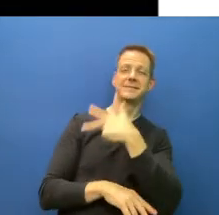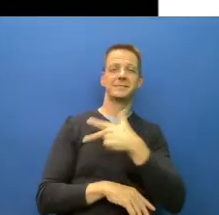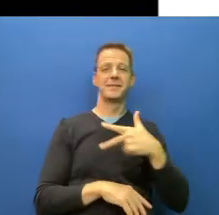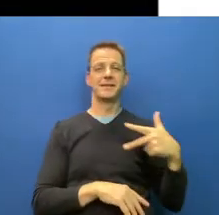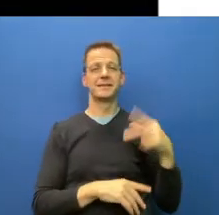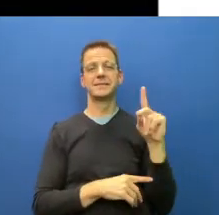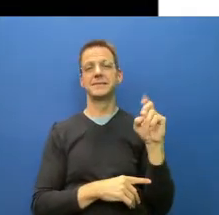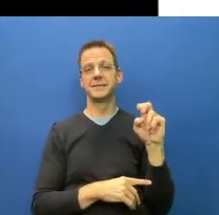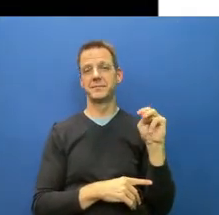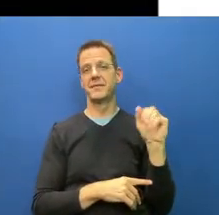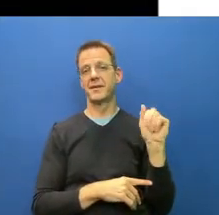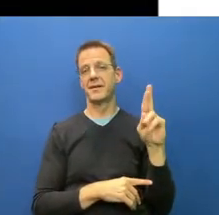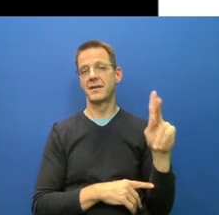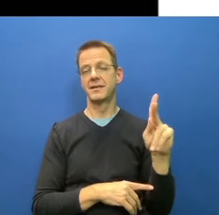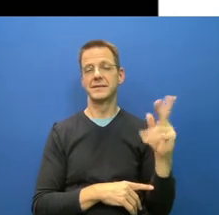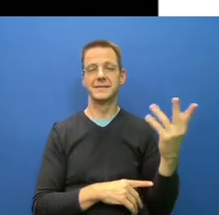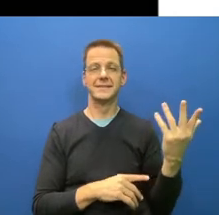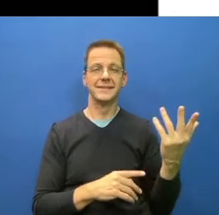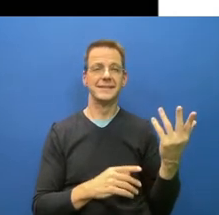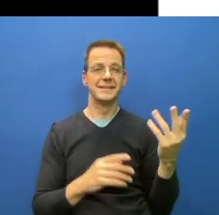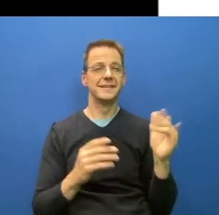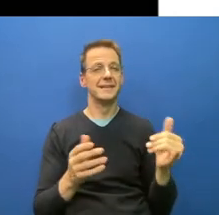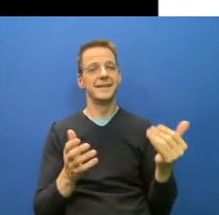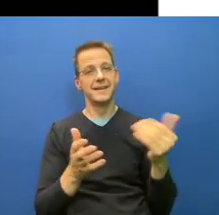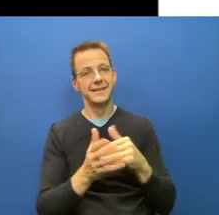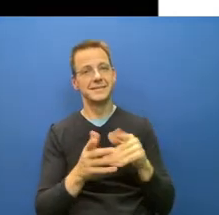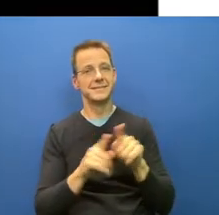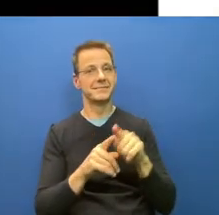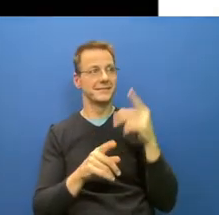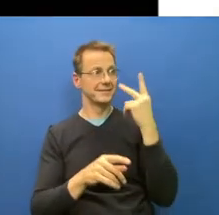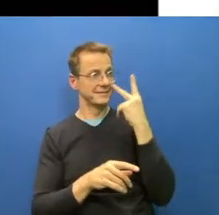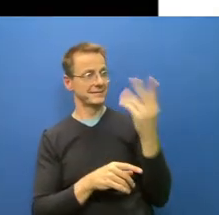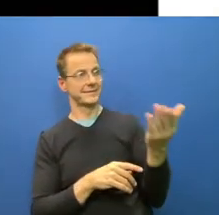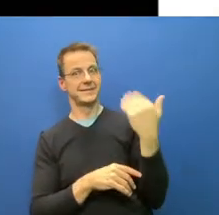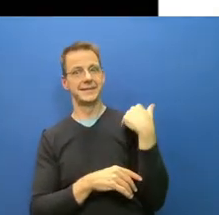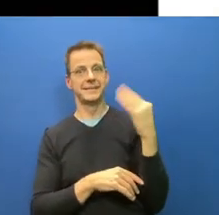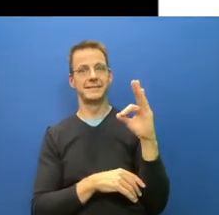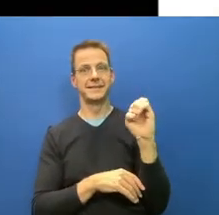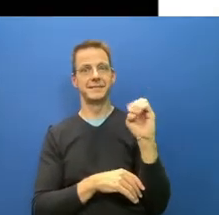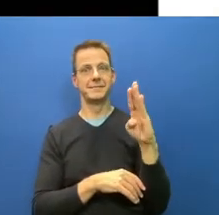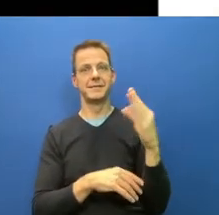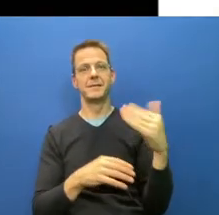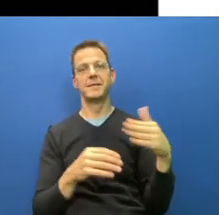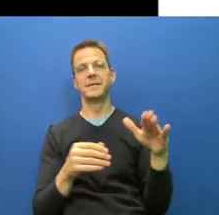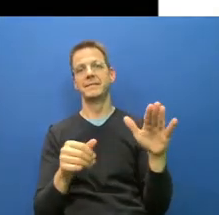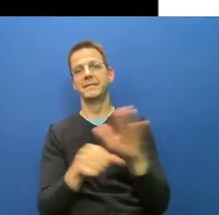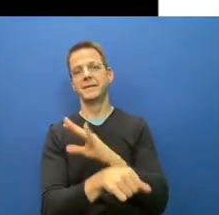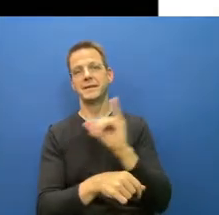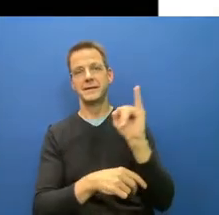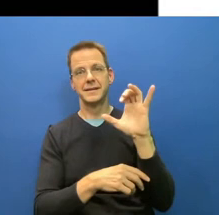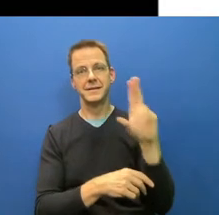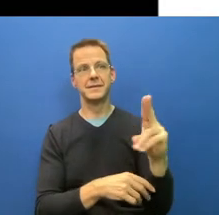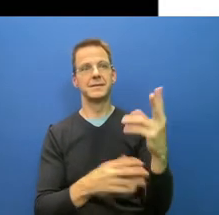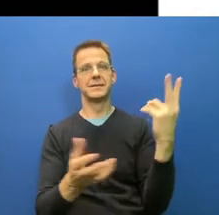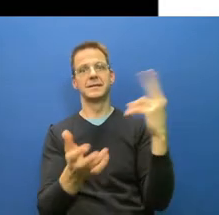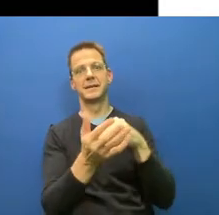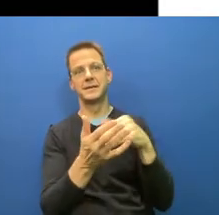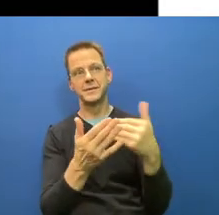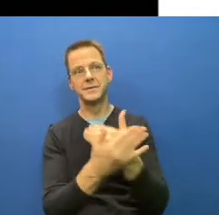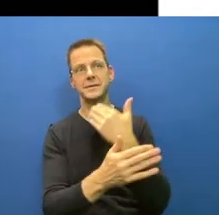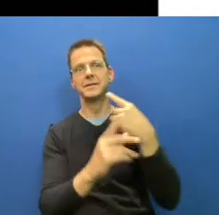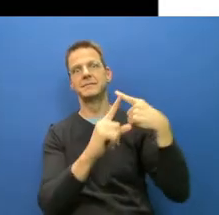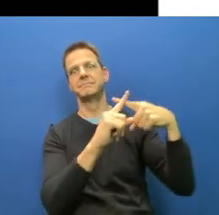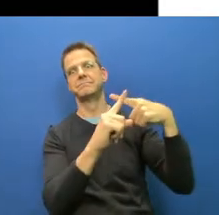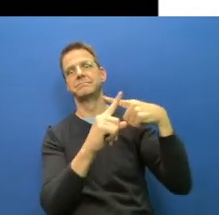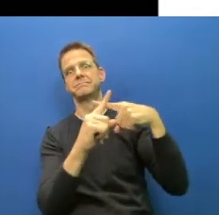ICUs and 2000 daily new cases. So, but what we can, what is alternative scenario? Next